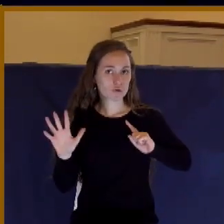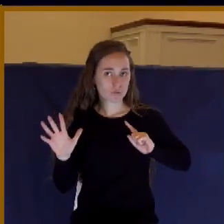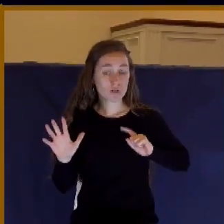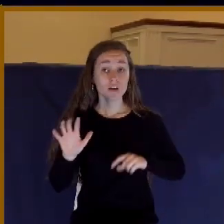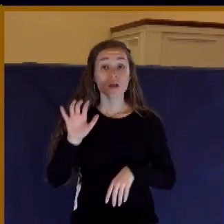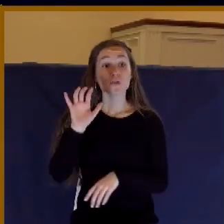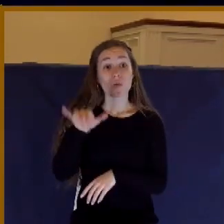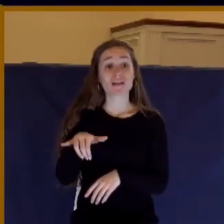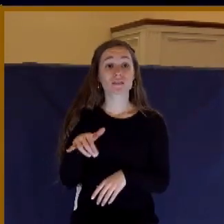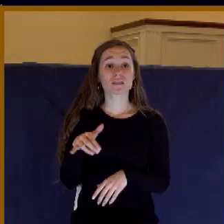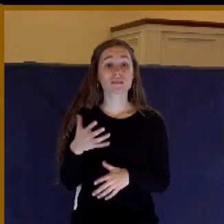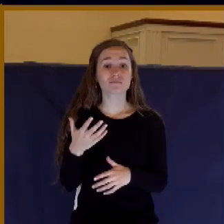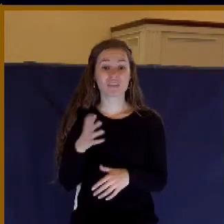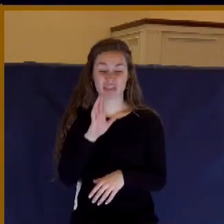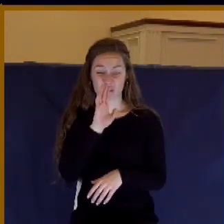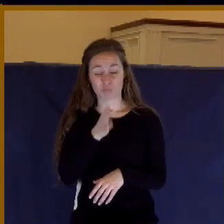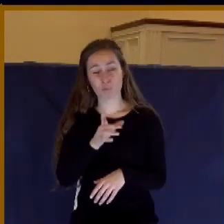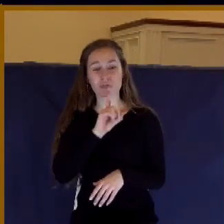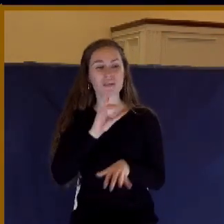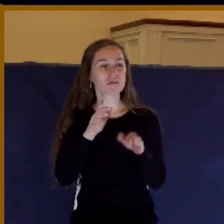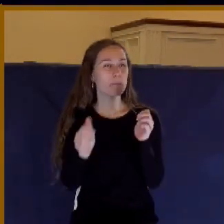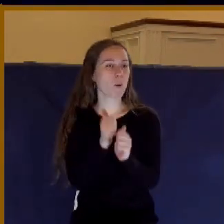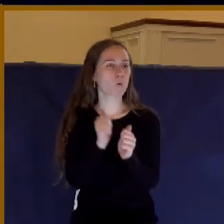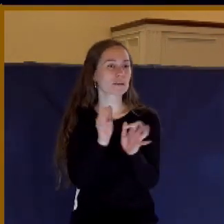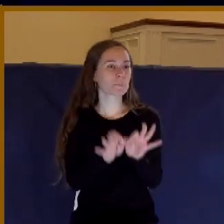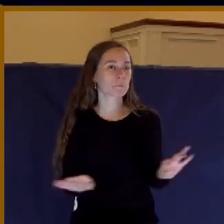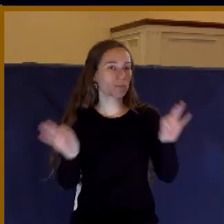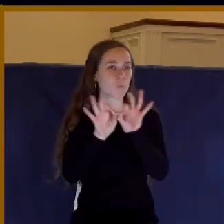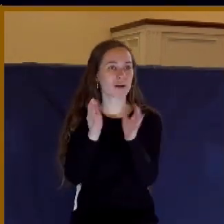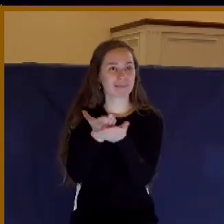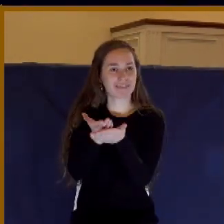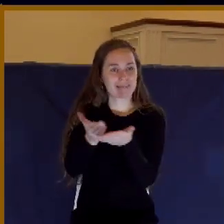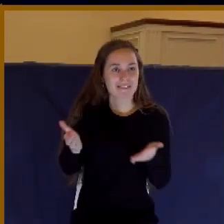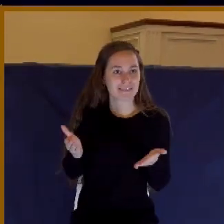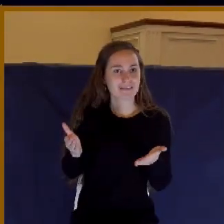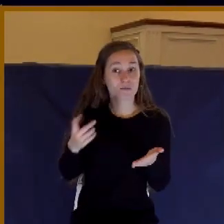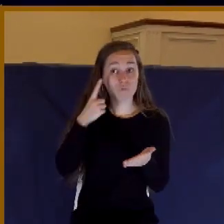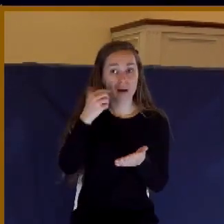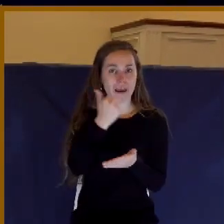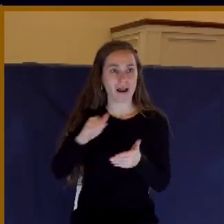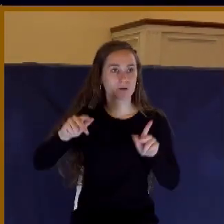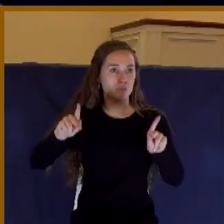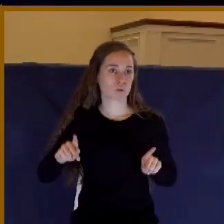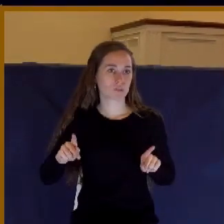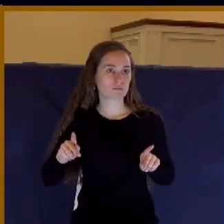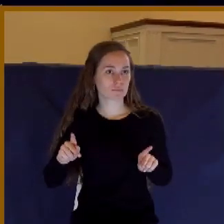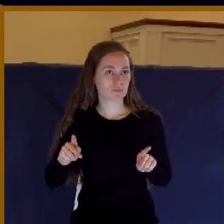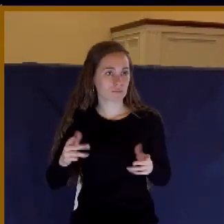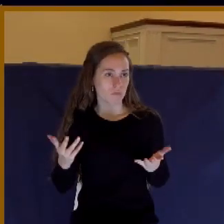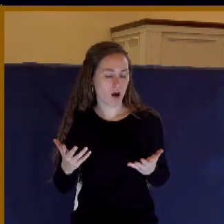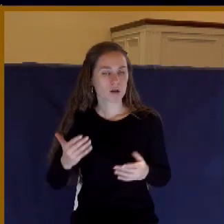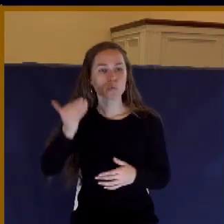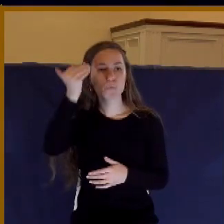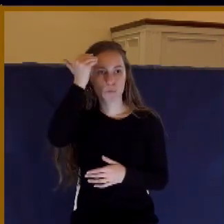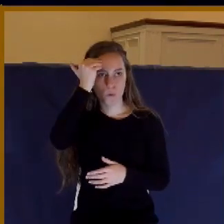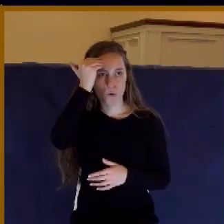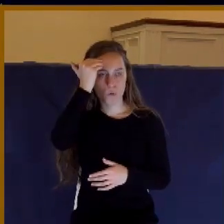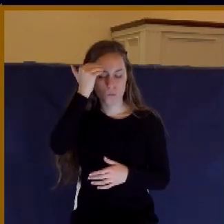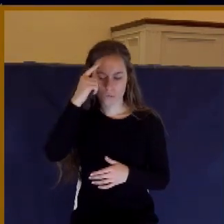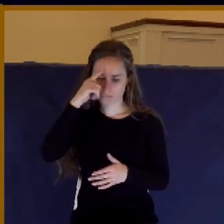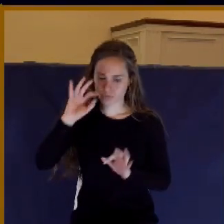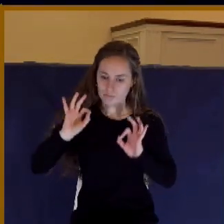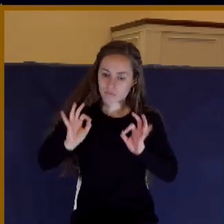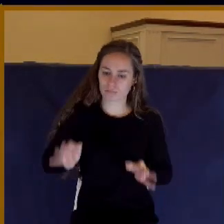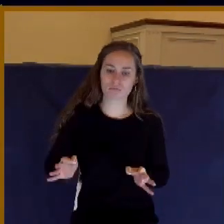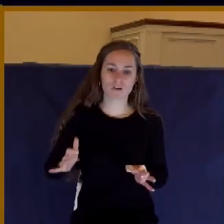most important thing, I should say, in the life of any person, to know this with absolute